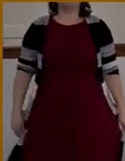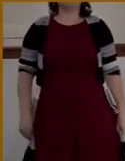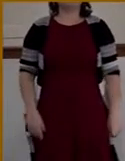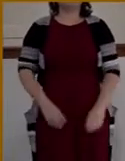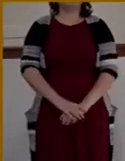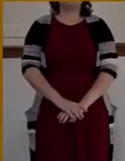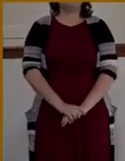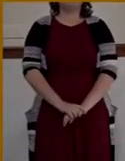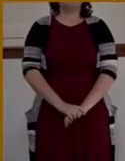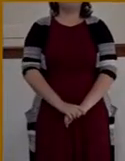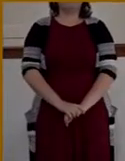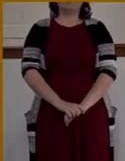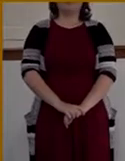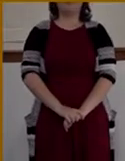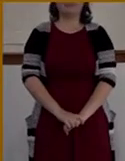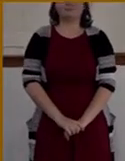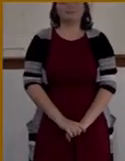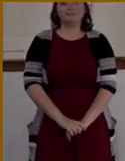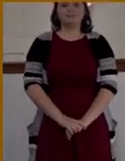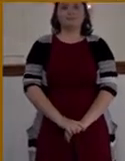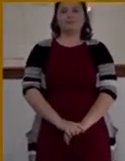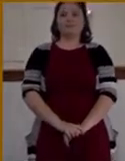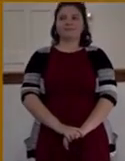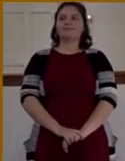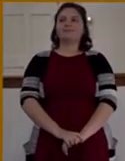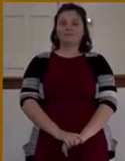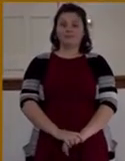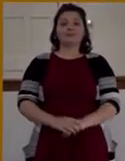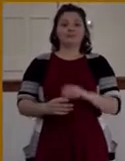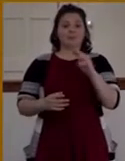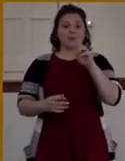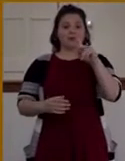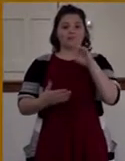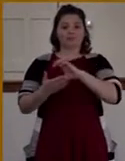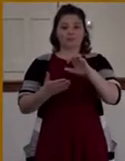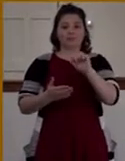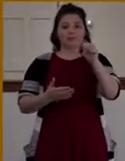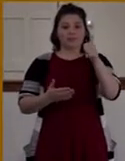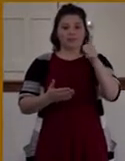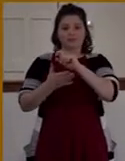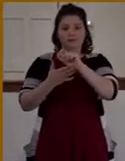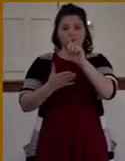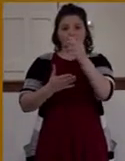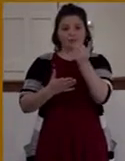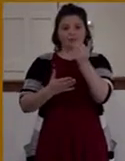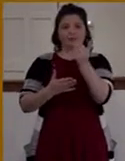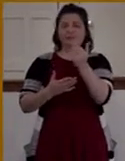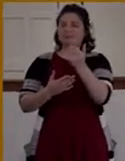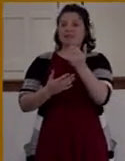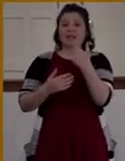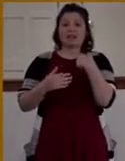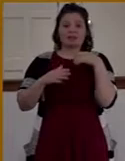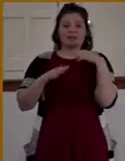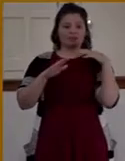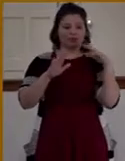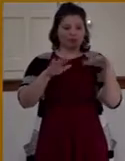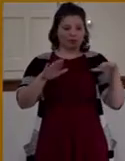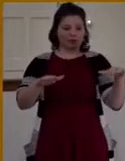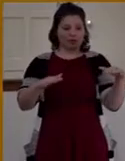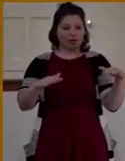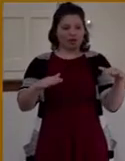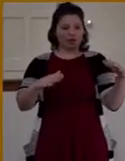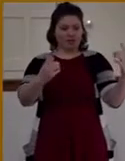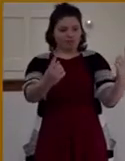Mark, chapter 10, verse 13. And they brought young children to Him that He should touch them. And His